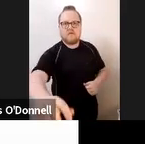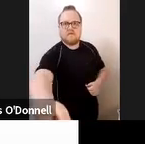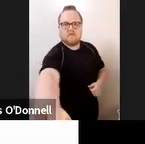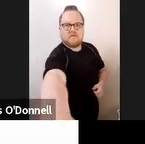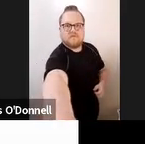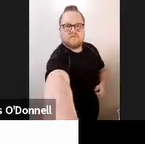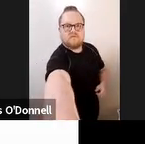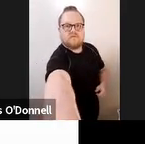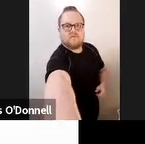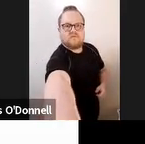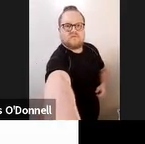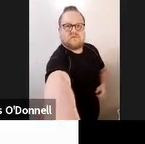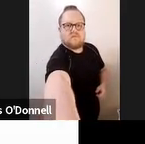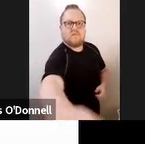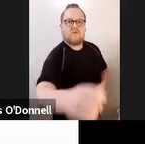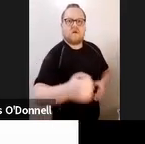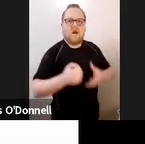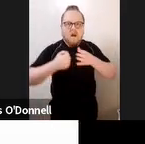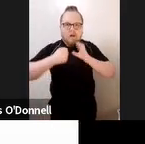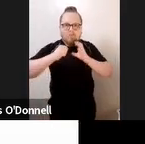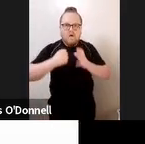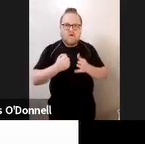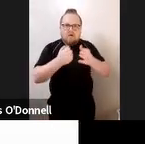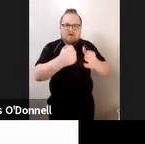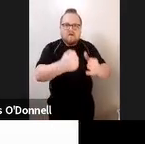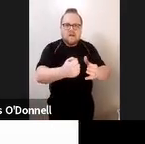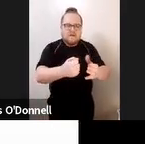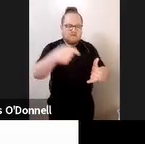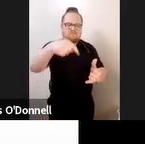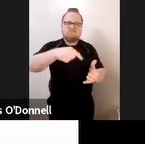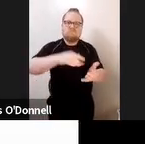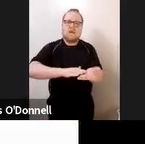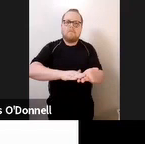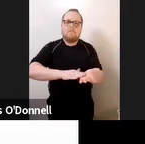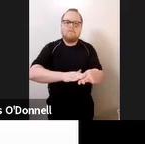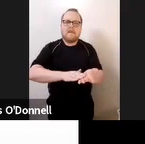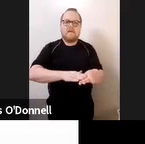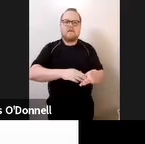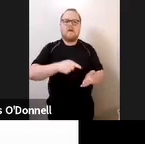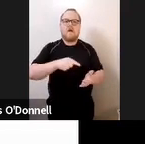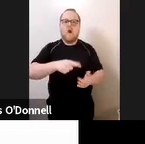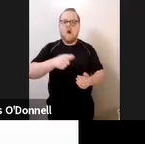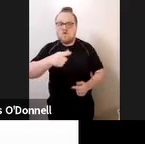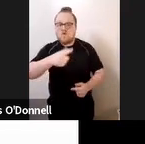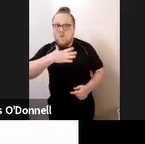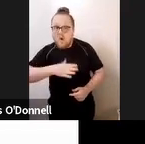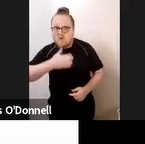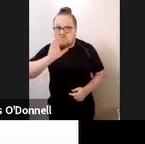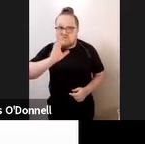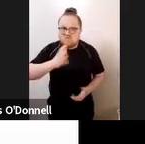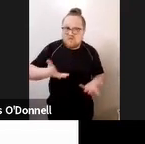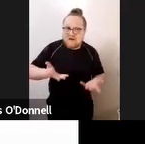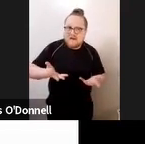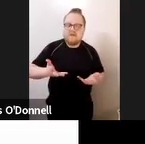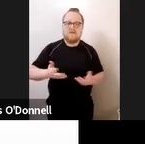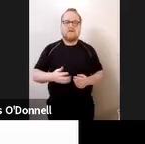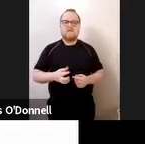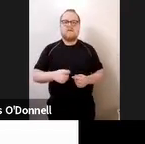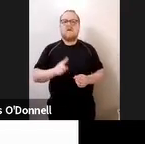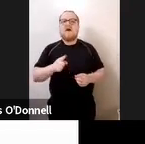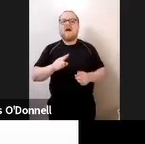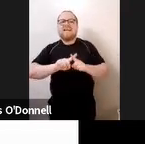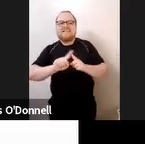drink or would you like a drink, for example. Now, I'm very conscious of time and I wanted to talk about some communication